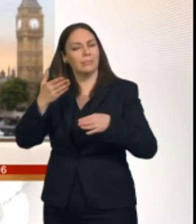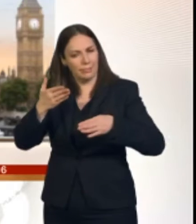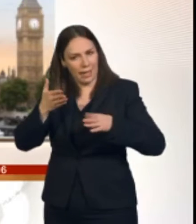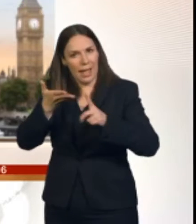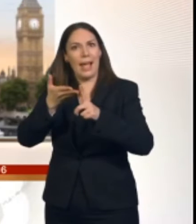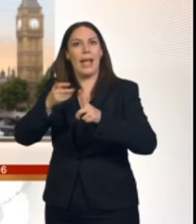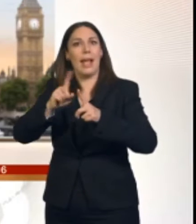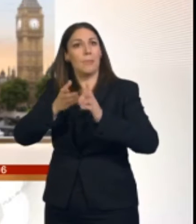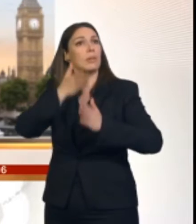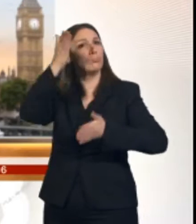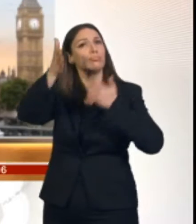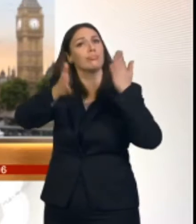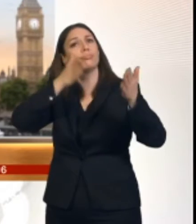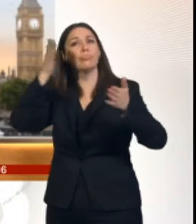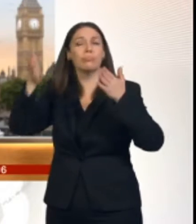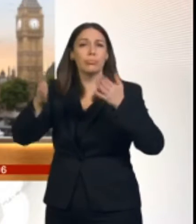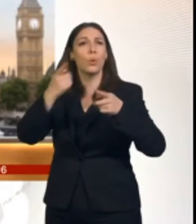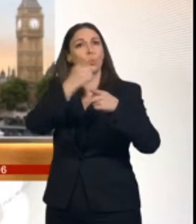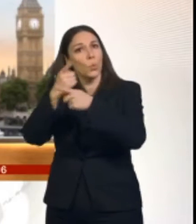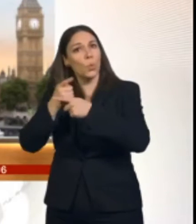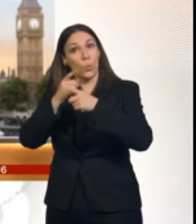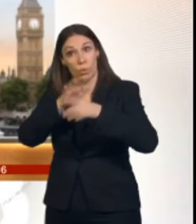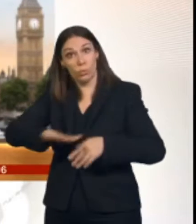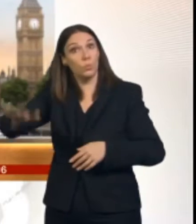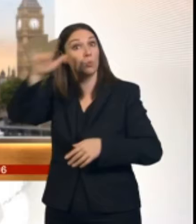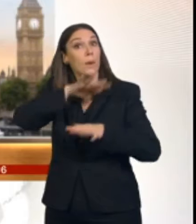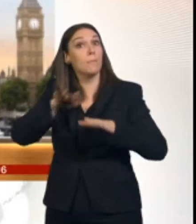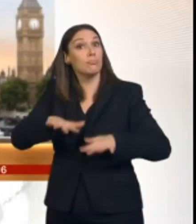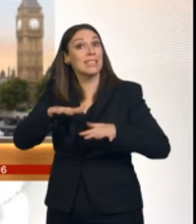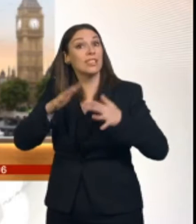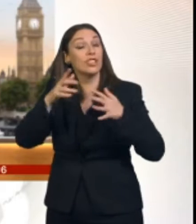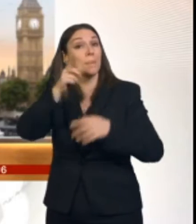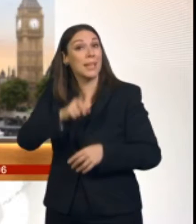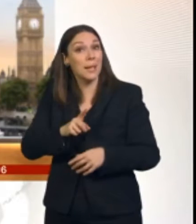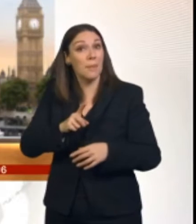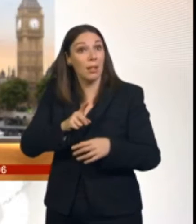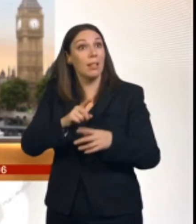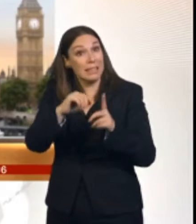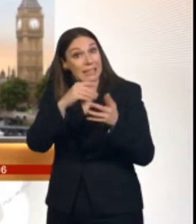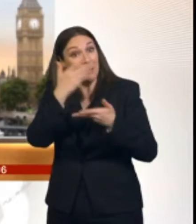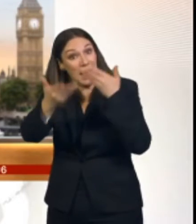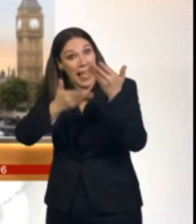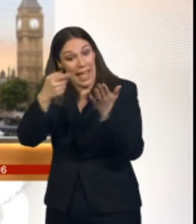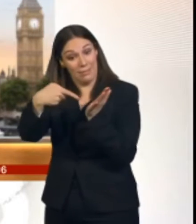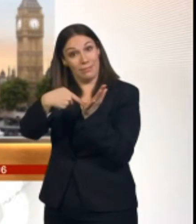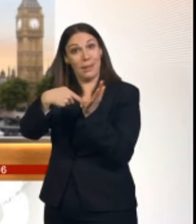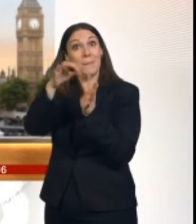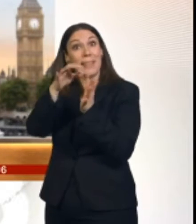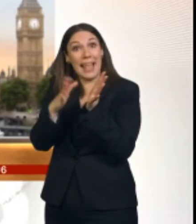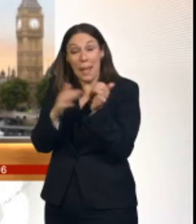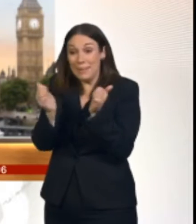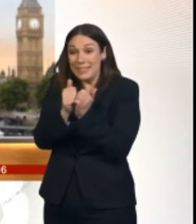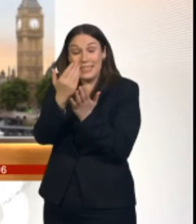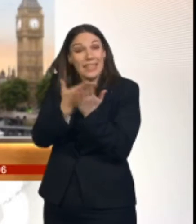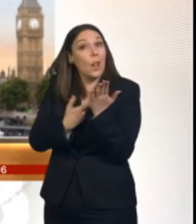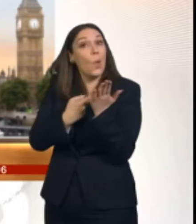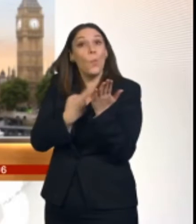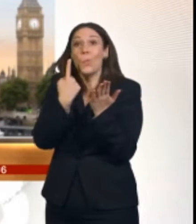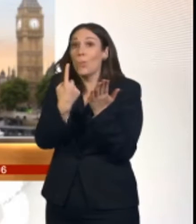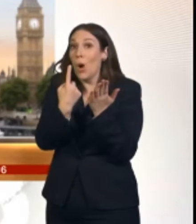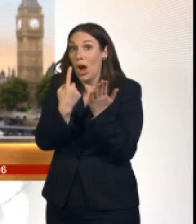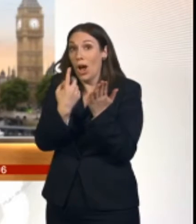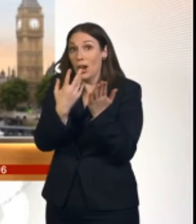Minister's deal to the people of Britain. We're going to show them how it is the only way to deliver Brexit while also